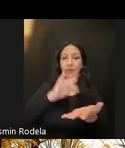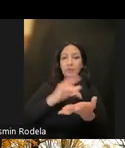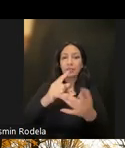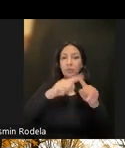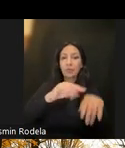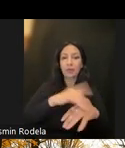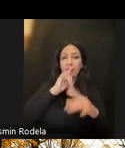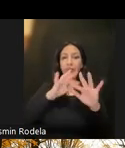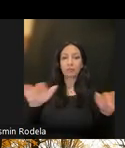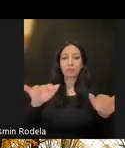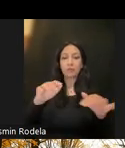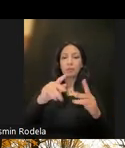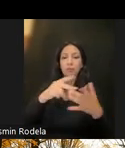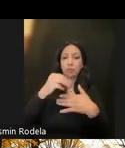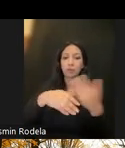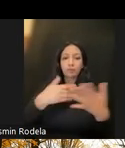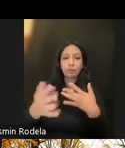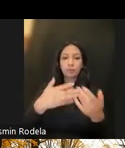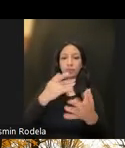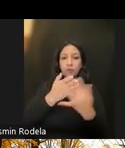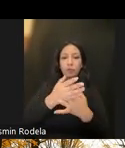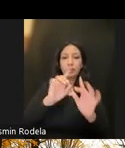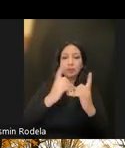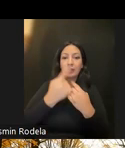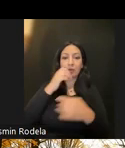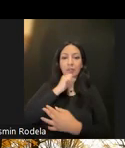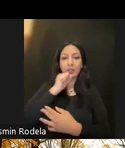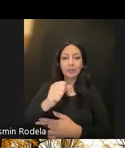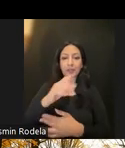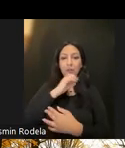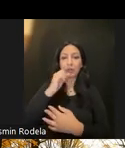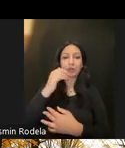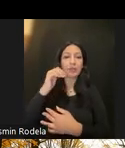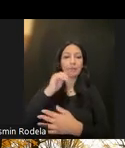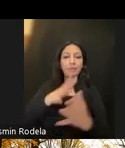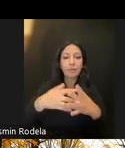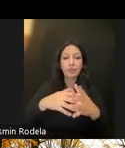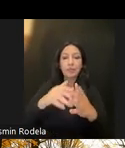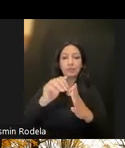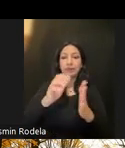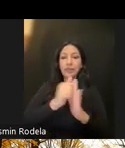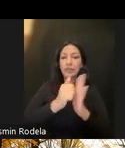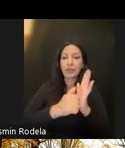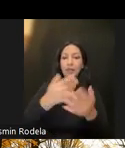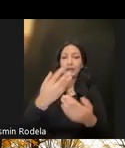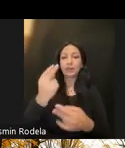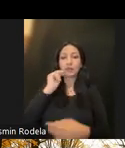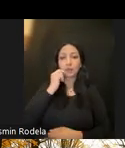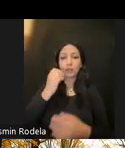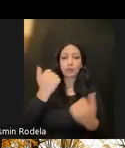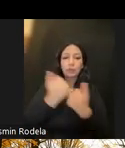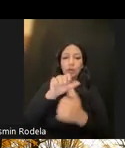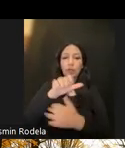on a range of programs, whether it be through the Department of Aging's Older Americans Act program, such as nutrition support and other